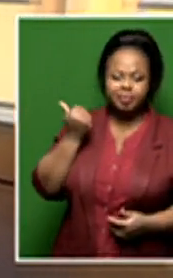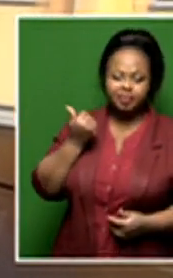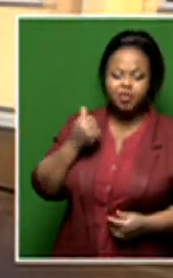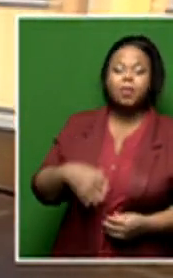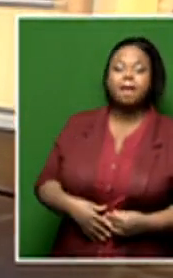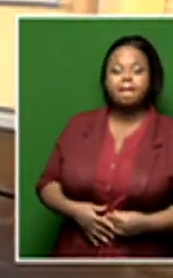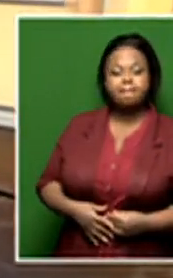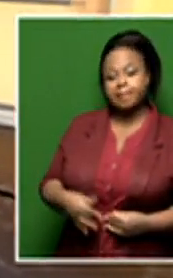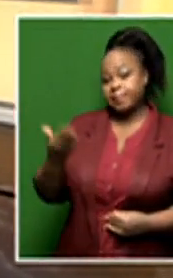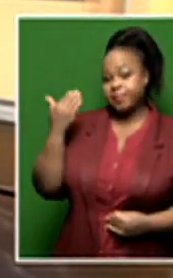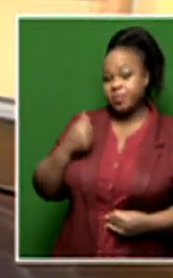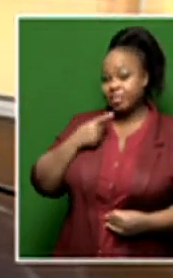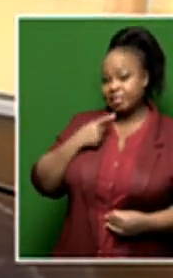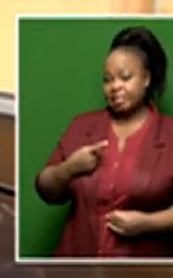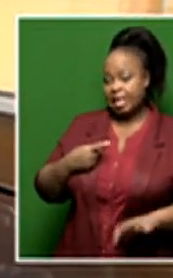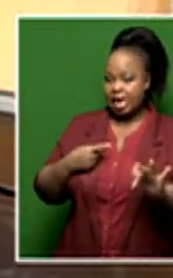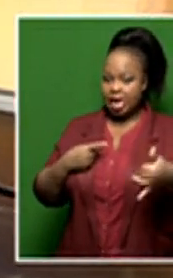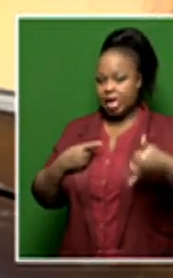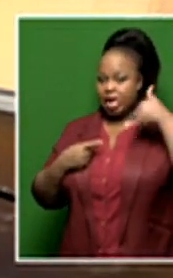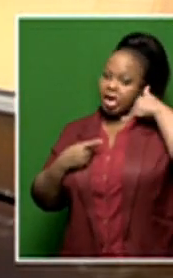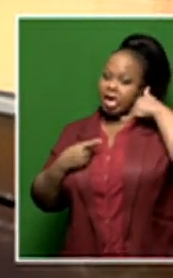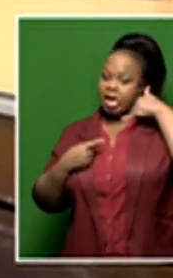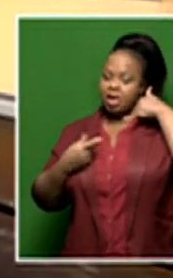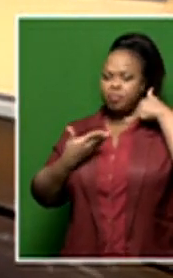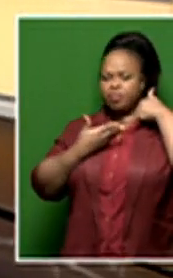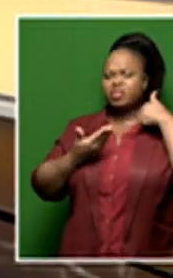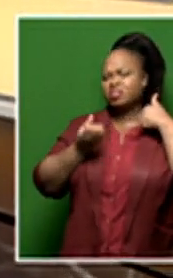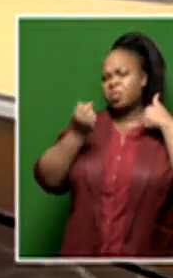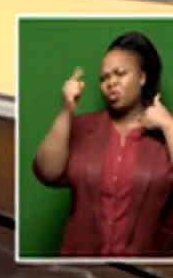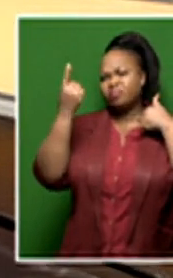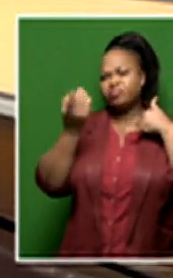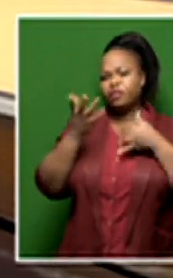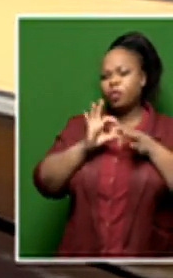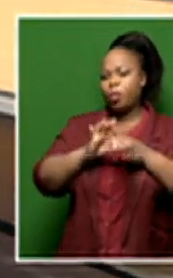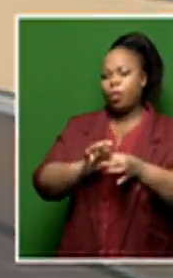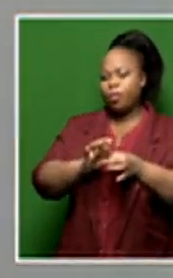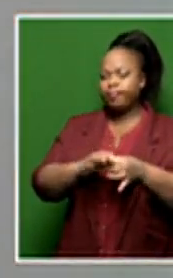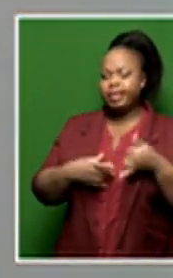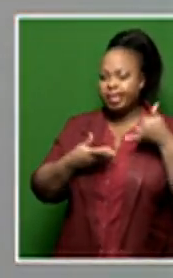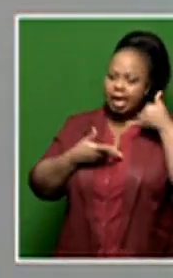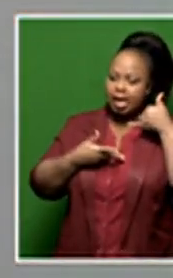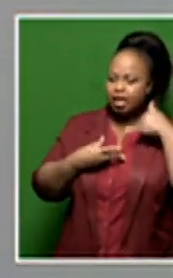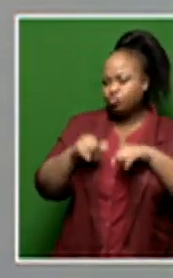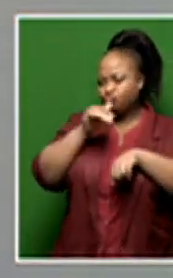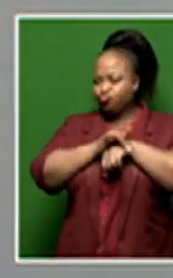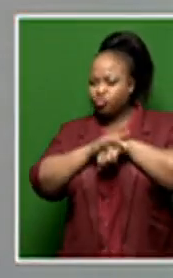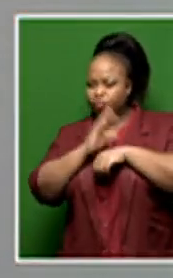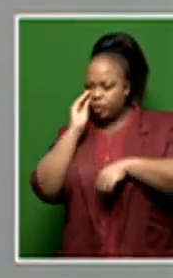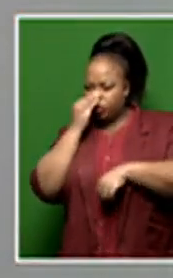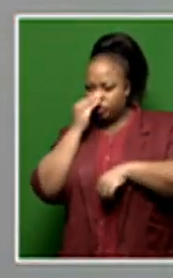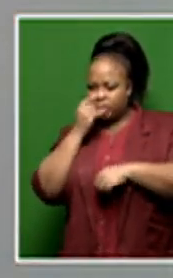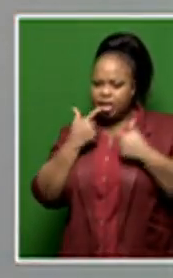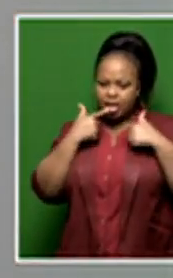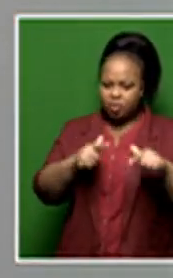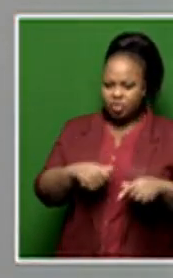once received a call from home. Somebody called and he was talking to Zital and said, Hey man,